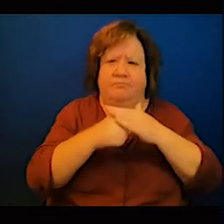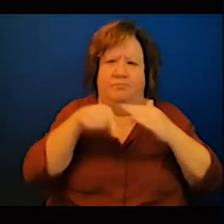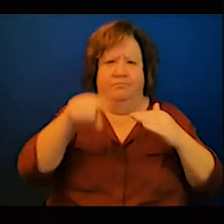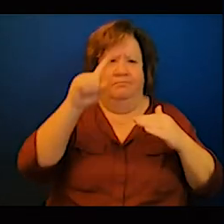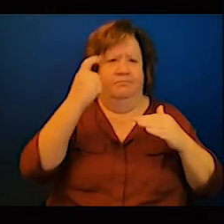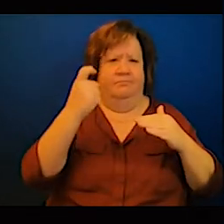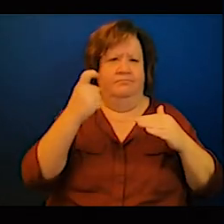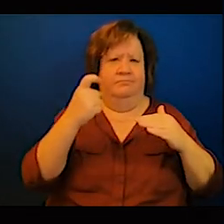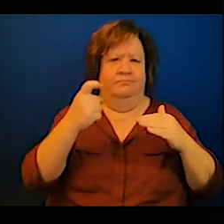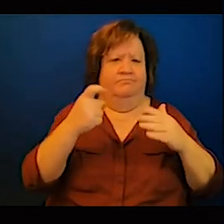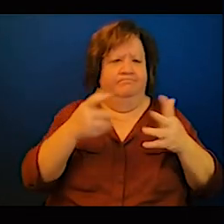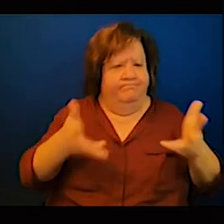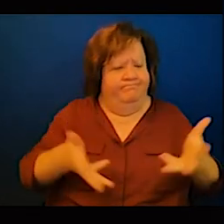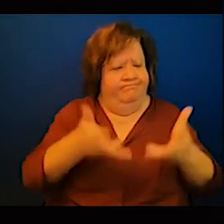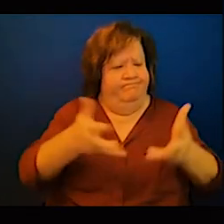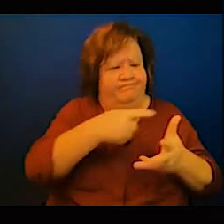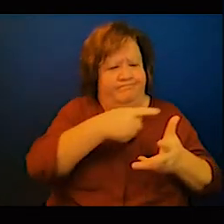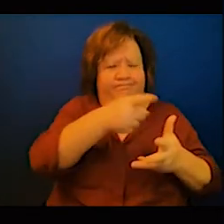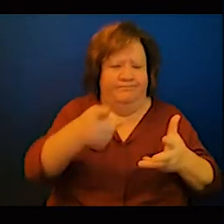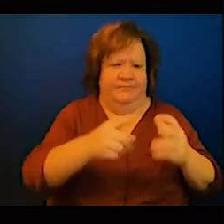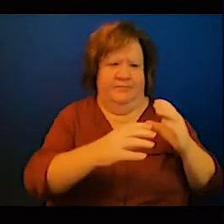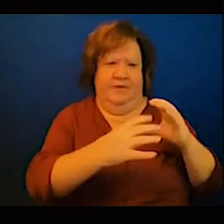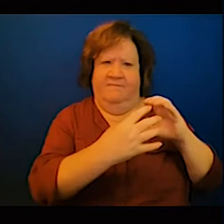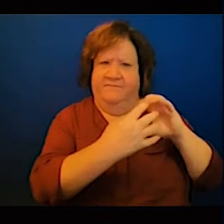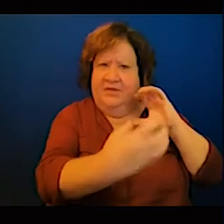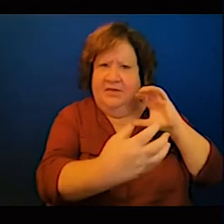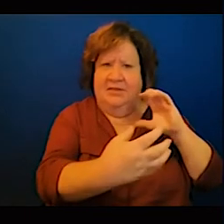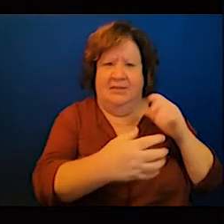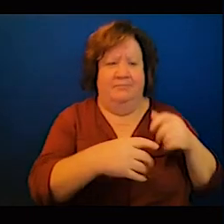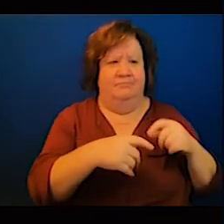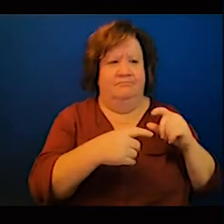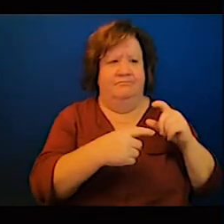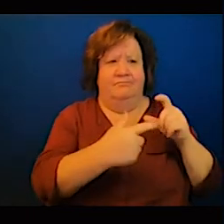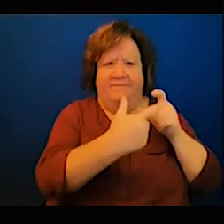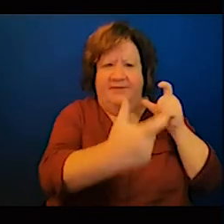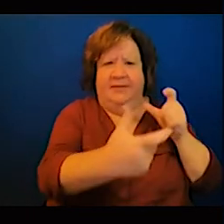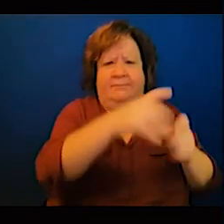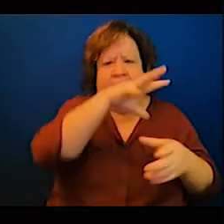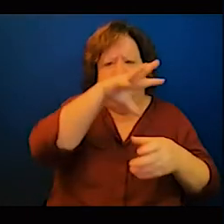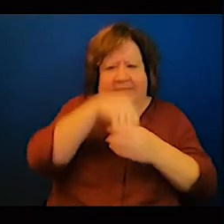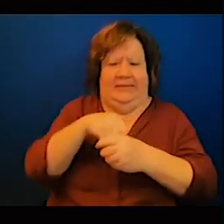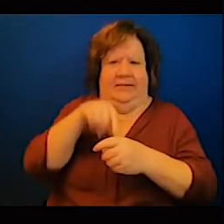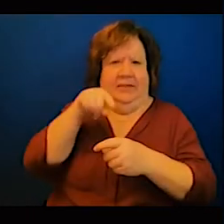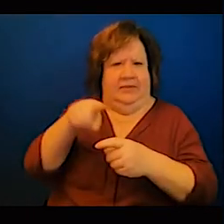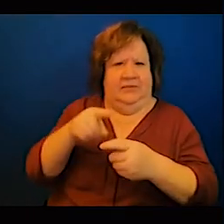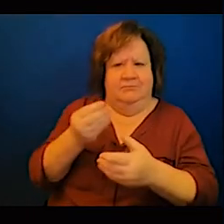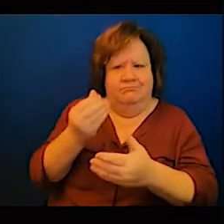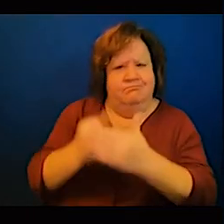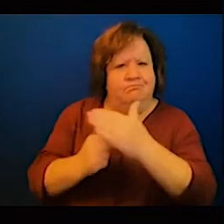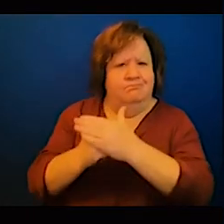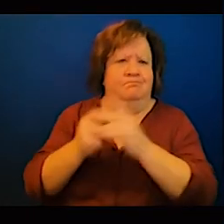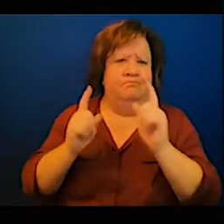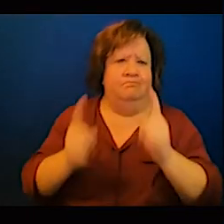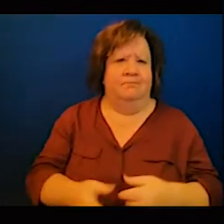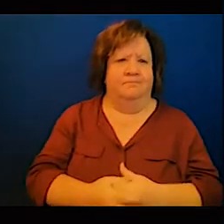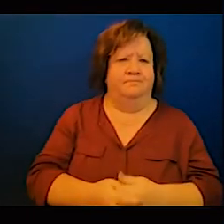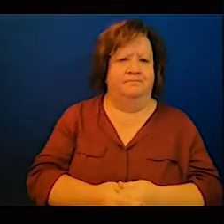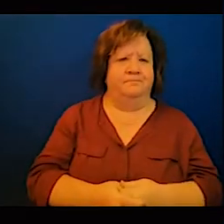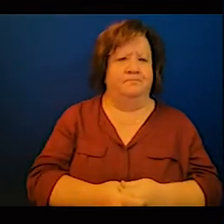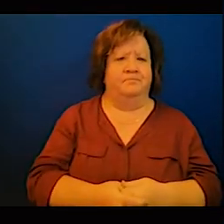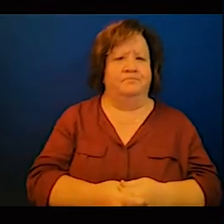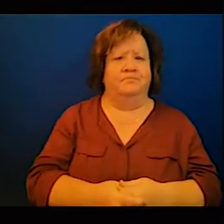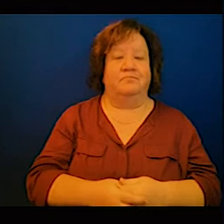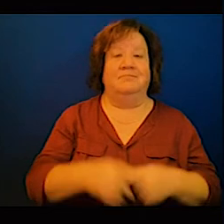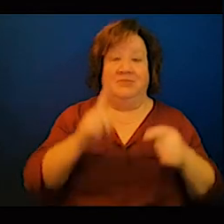small banks local banks you know that are able to provide loans to small